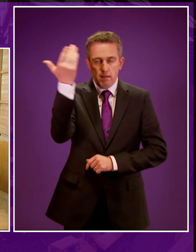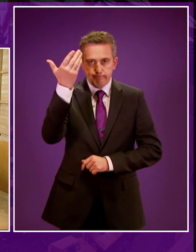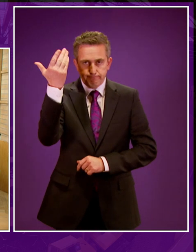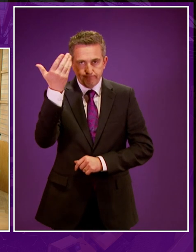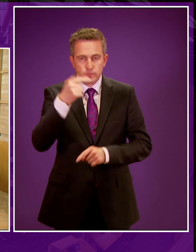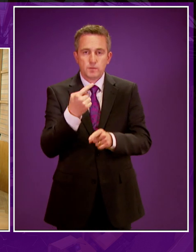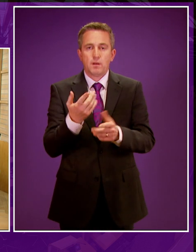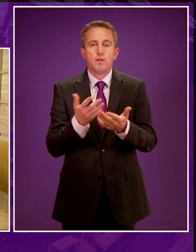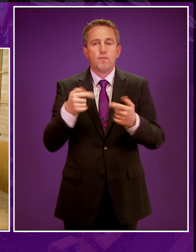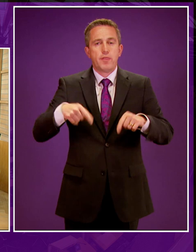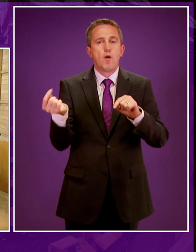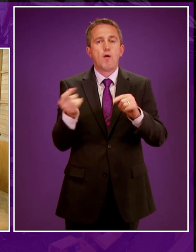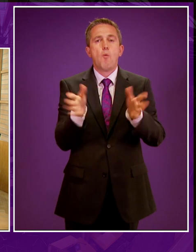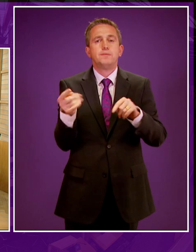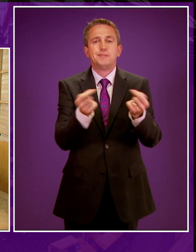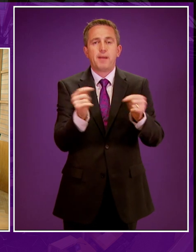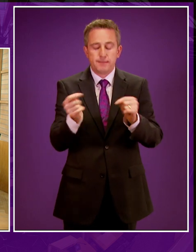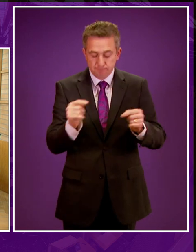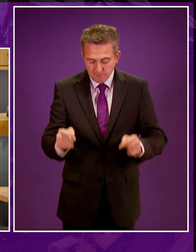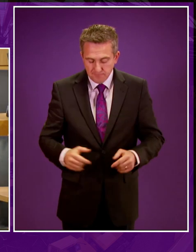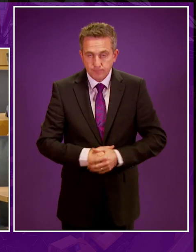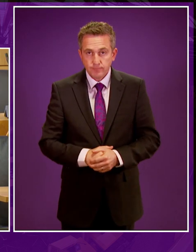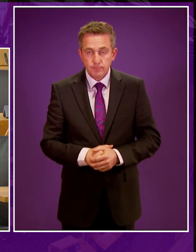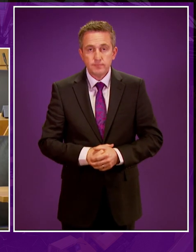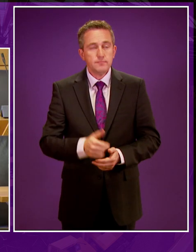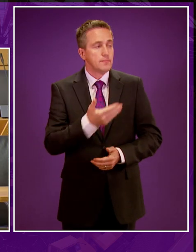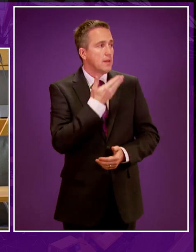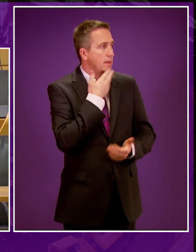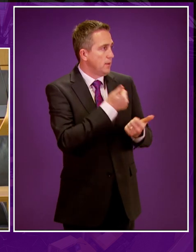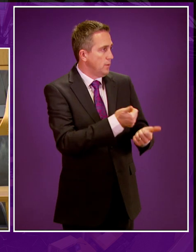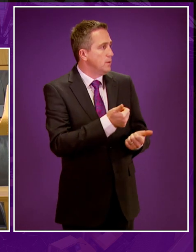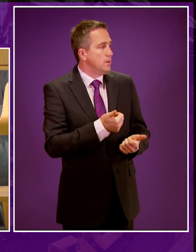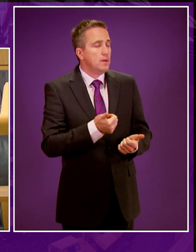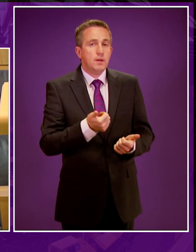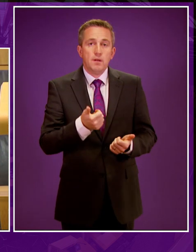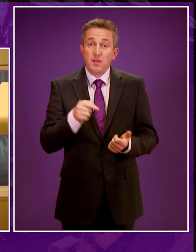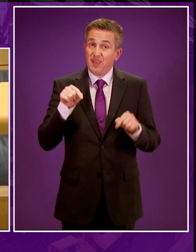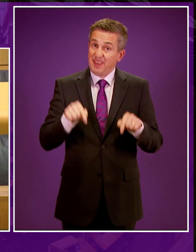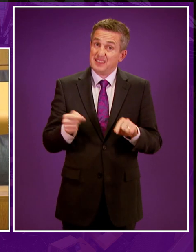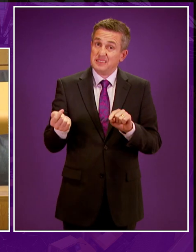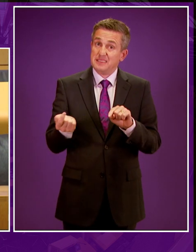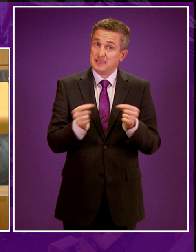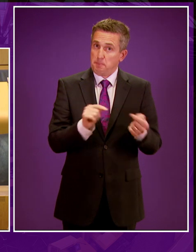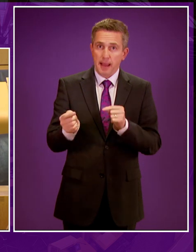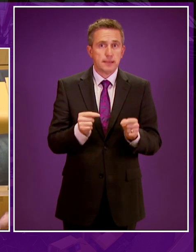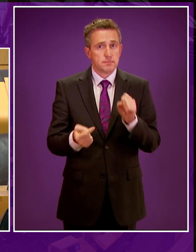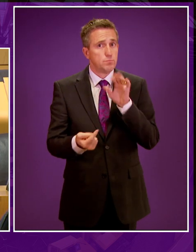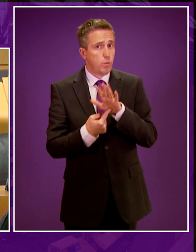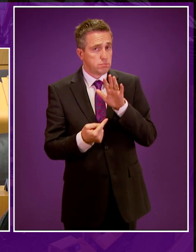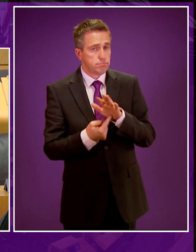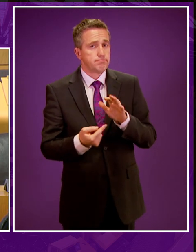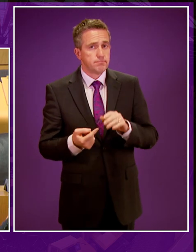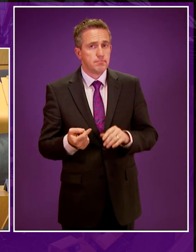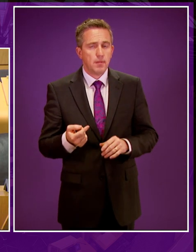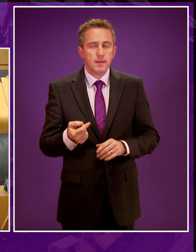in the open debate. Mr Gwittle. Thank you, Deputy Presiding Officer. Now, there is a legitimate debate to be had here, but it's